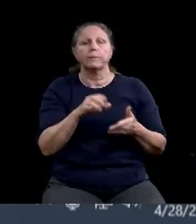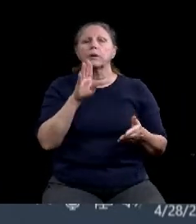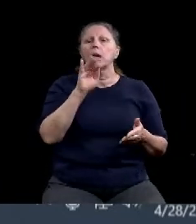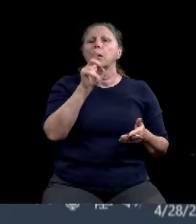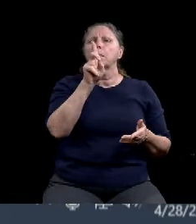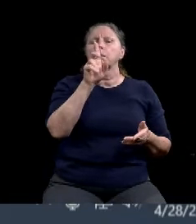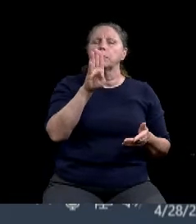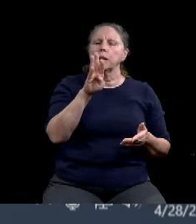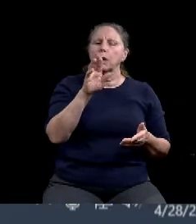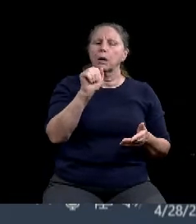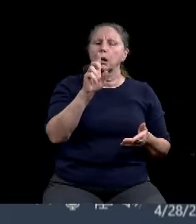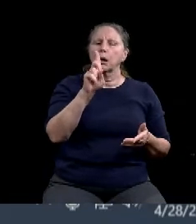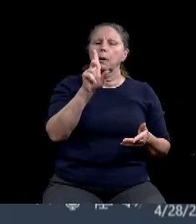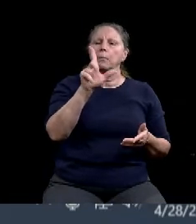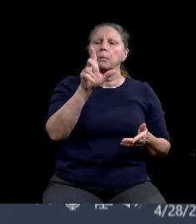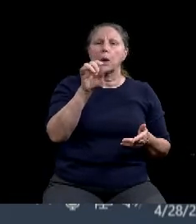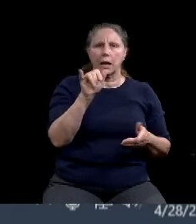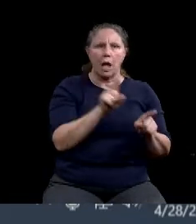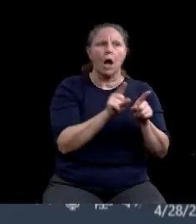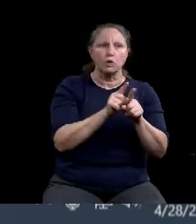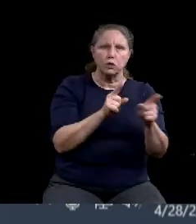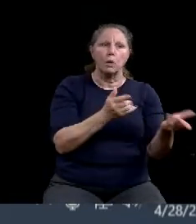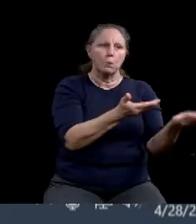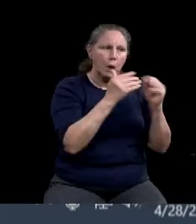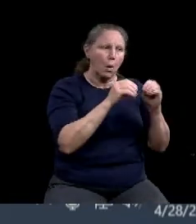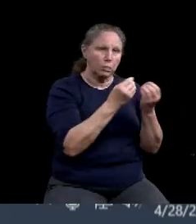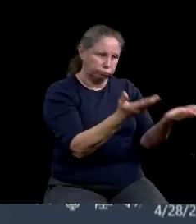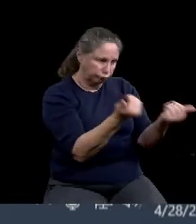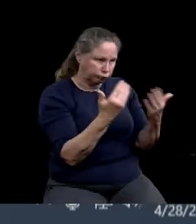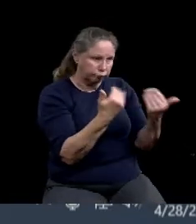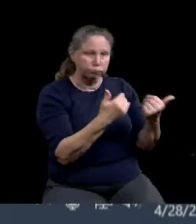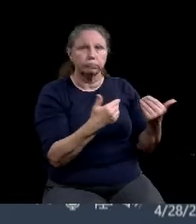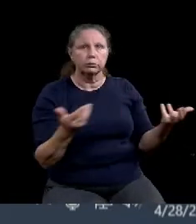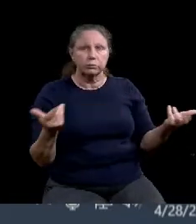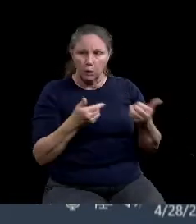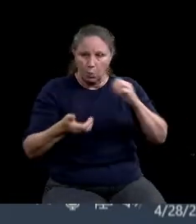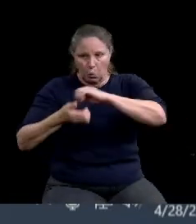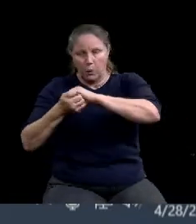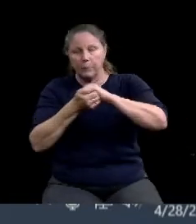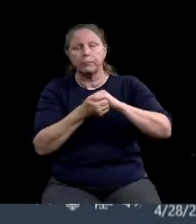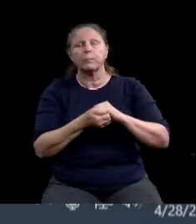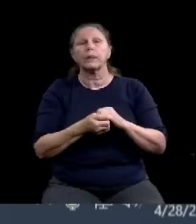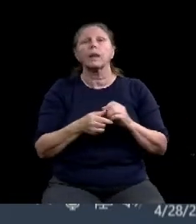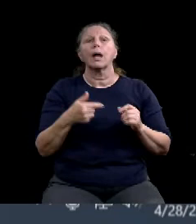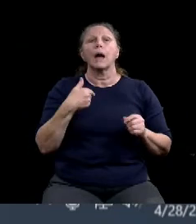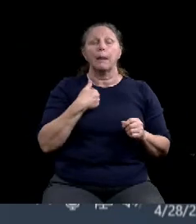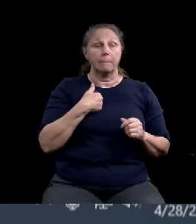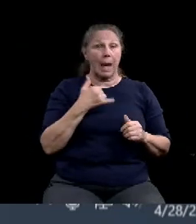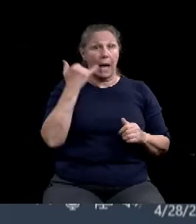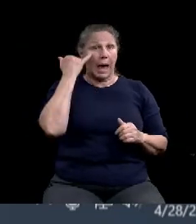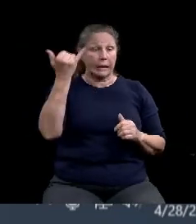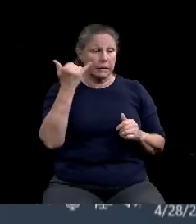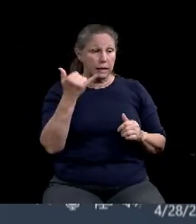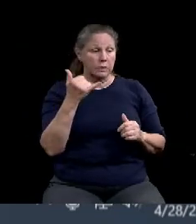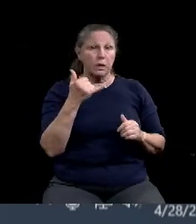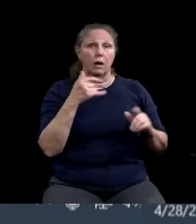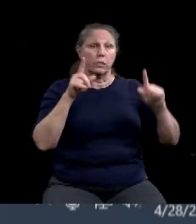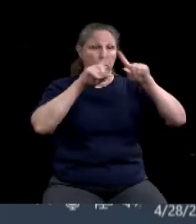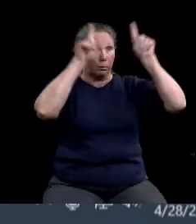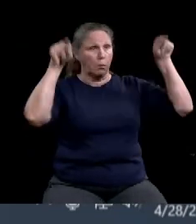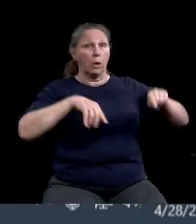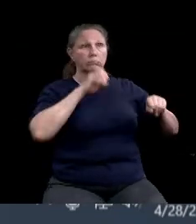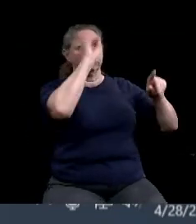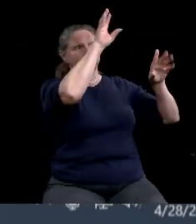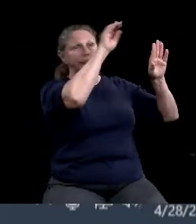And also letting me get my ideas up on the whiteboard one afternoon. Bradley and Deidre were very